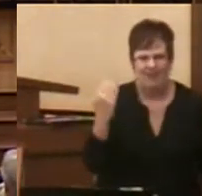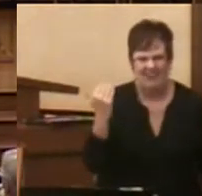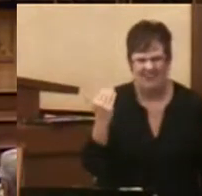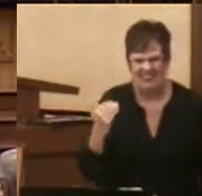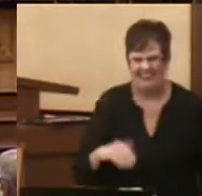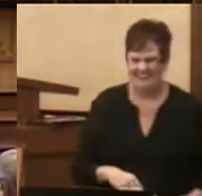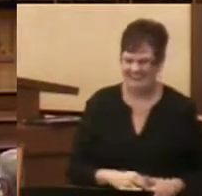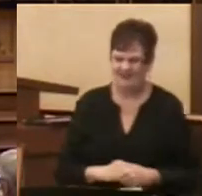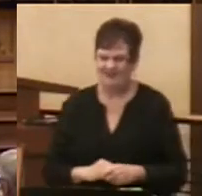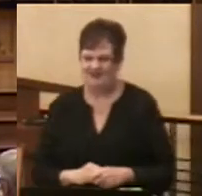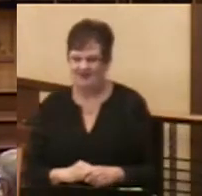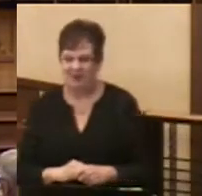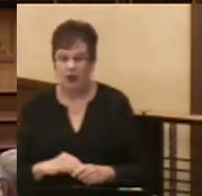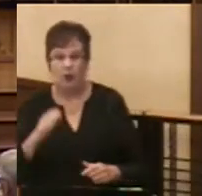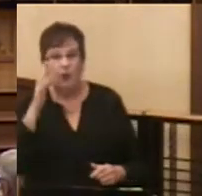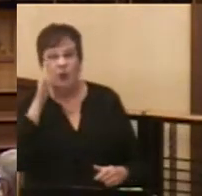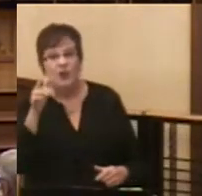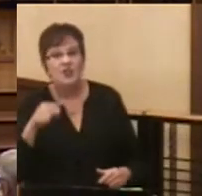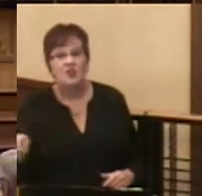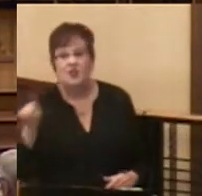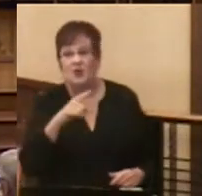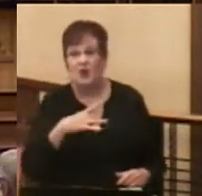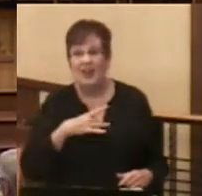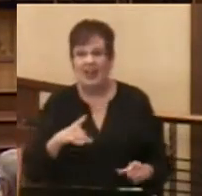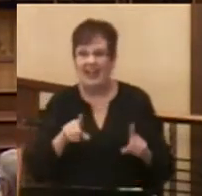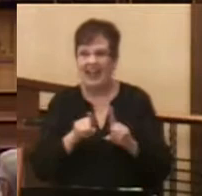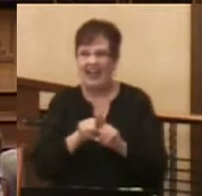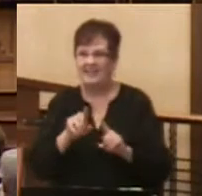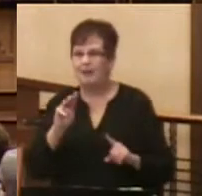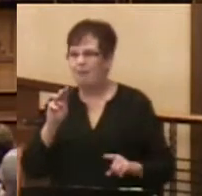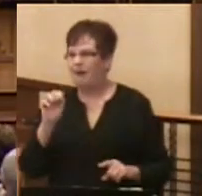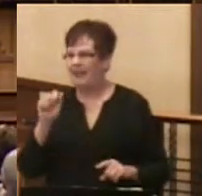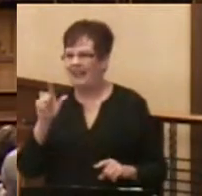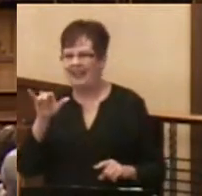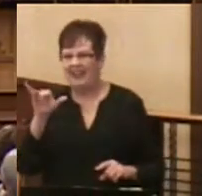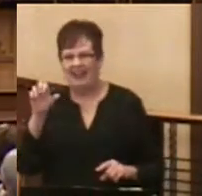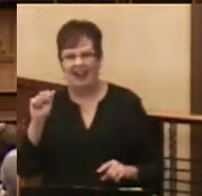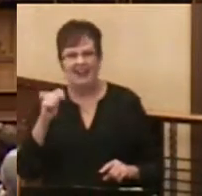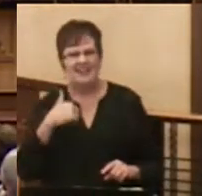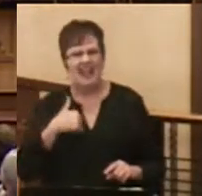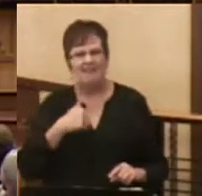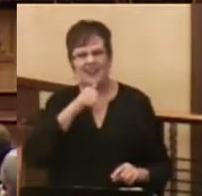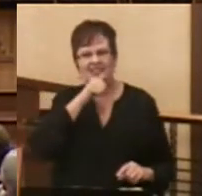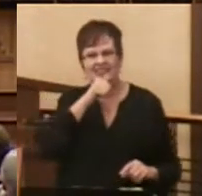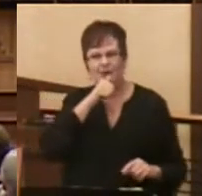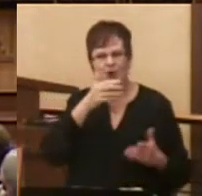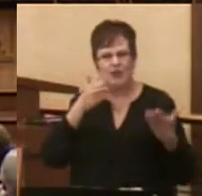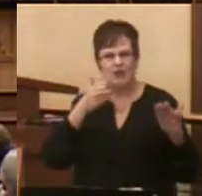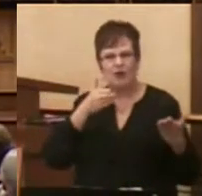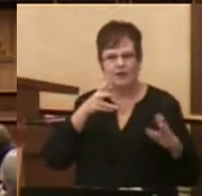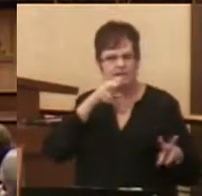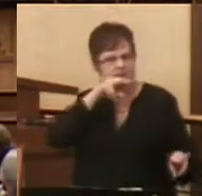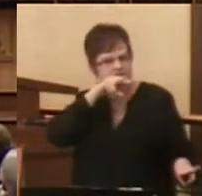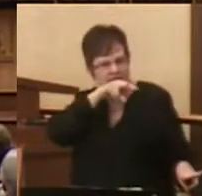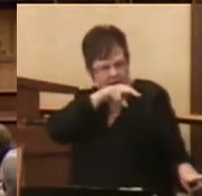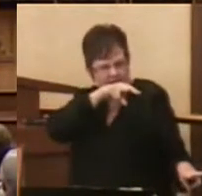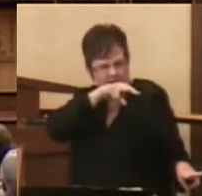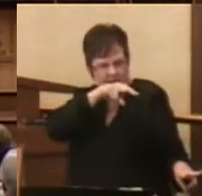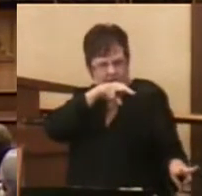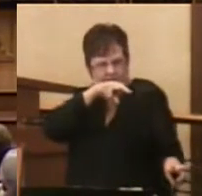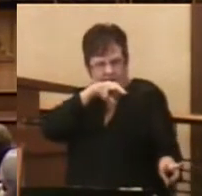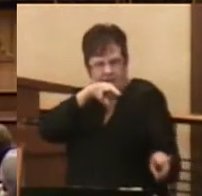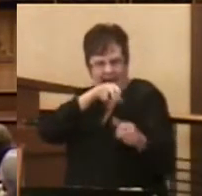age, would you like, as Malia does, to have Secret Service agents watching virtually